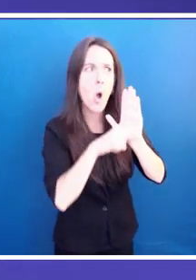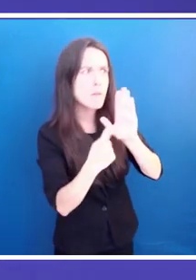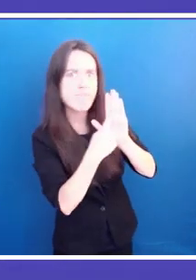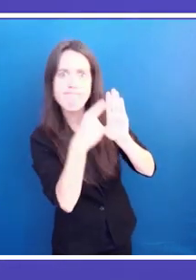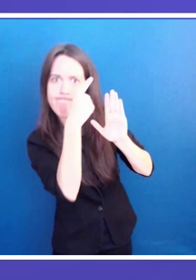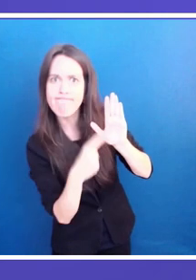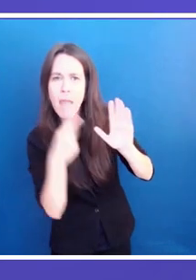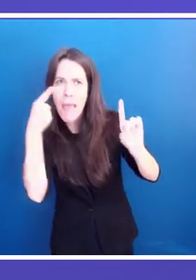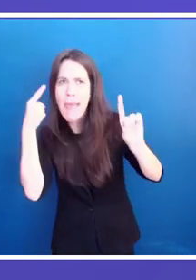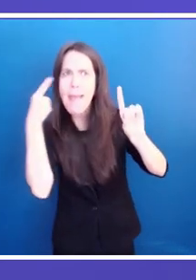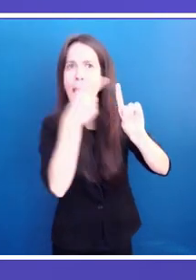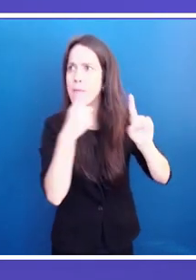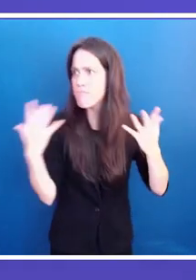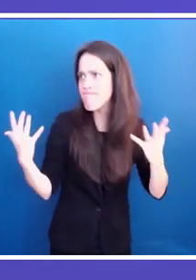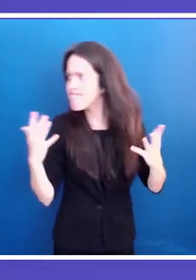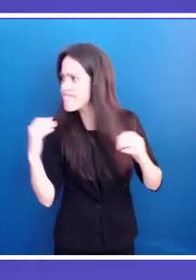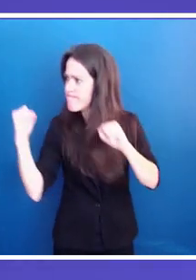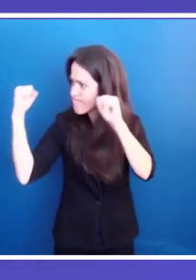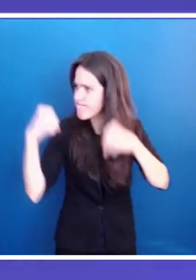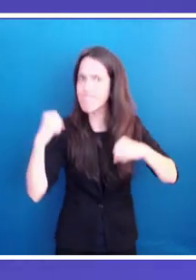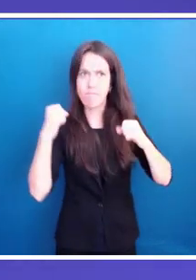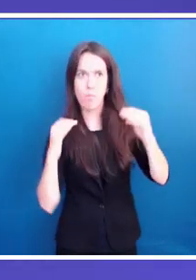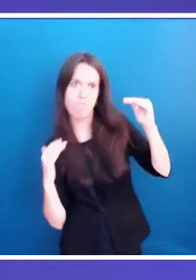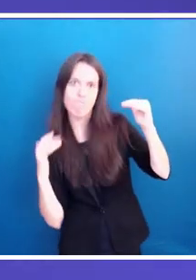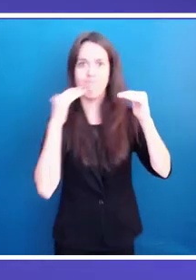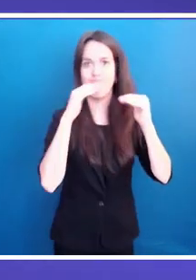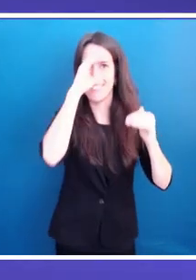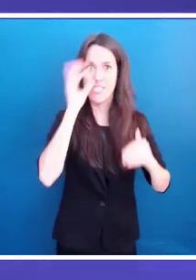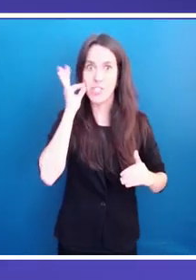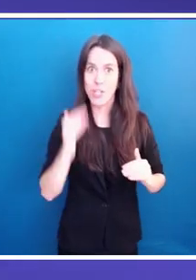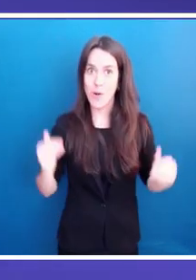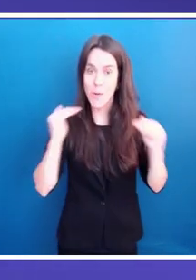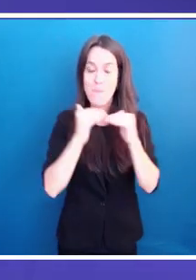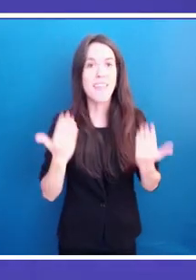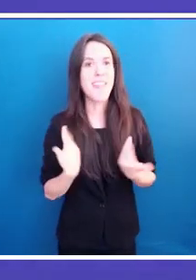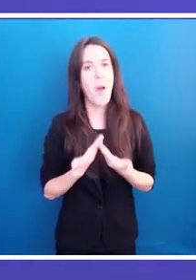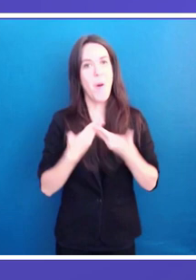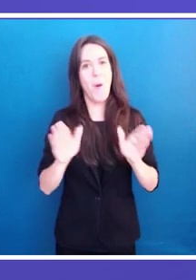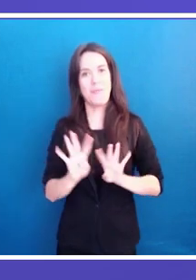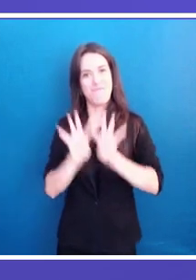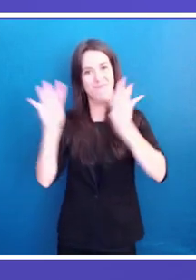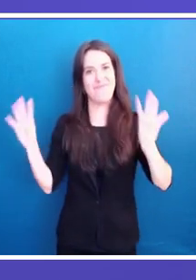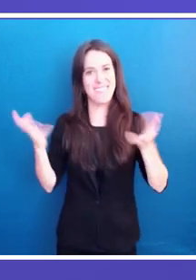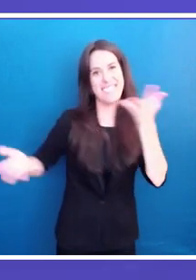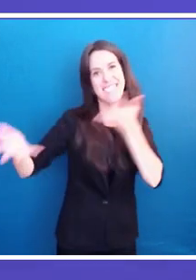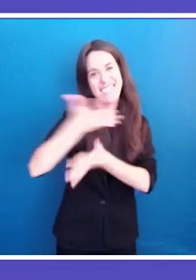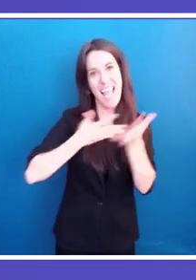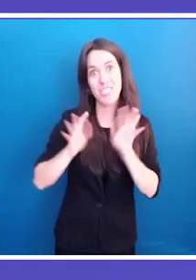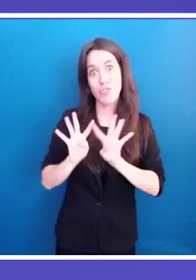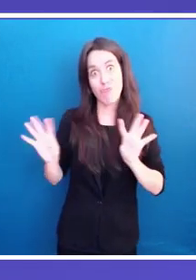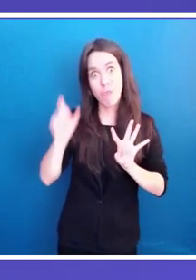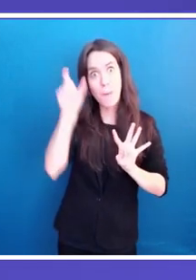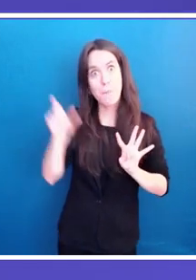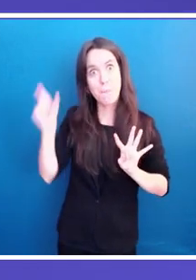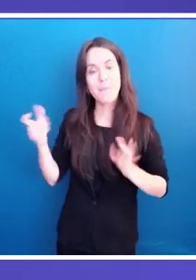enhance the importance of gender equality. Allow me to open the floor now for discussions with the different speakers present with us.